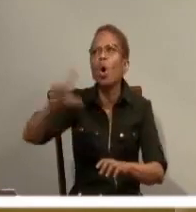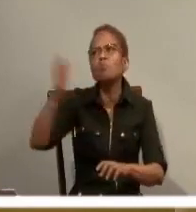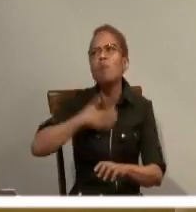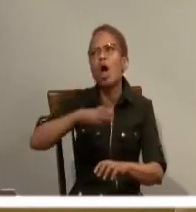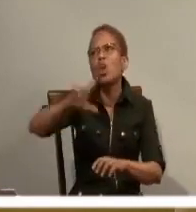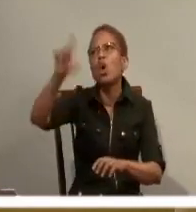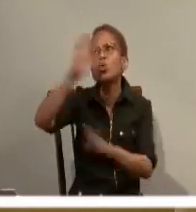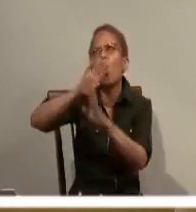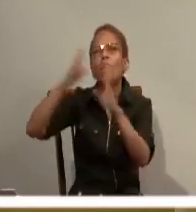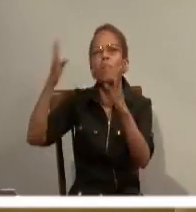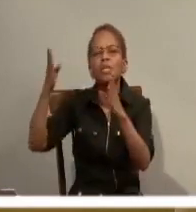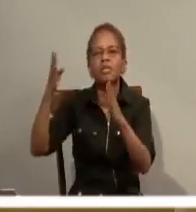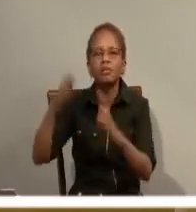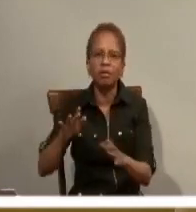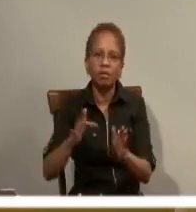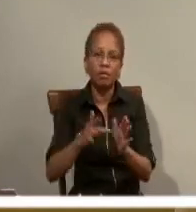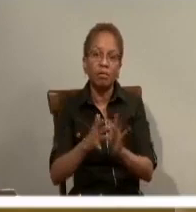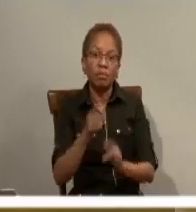heaven. But those who?